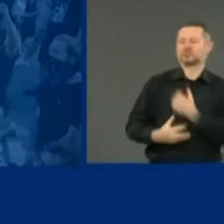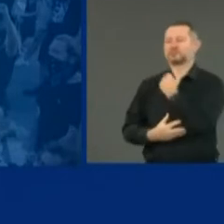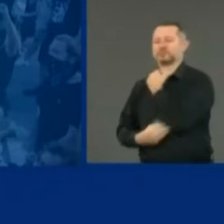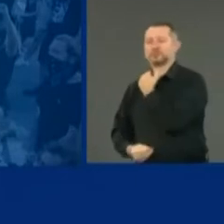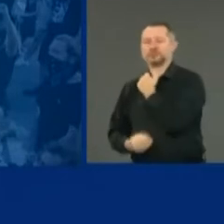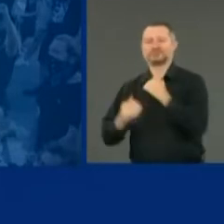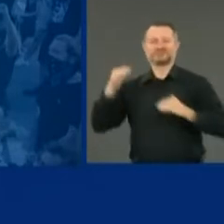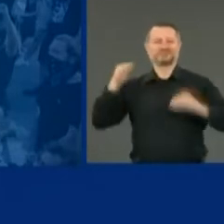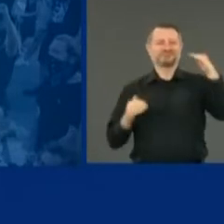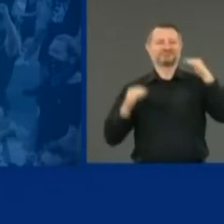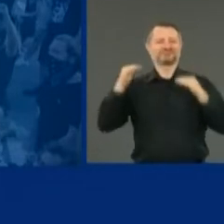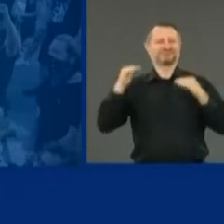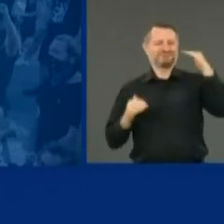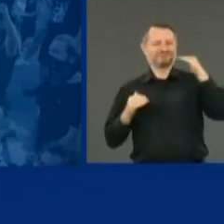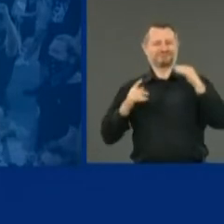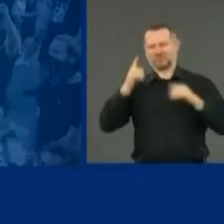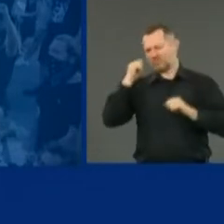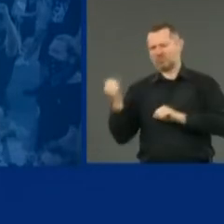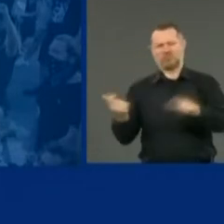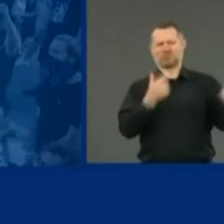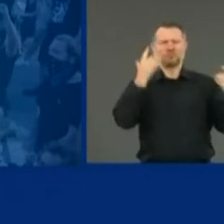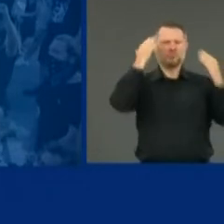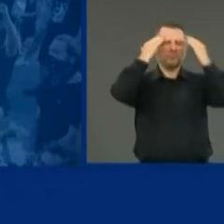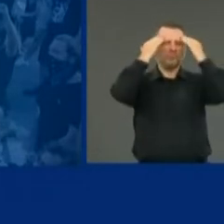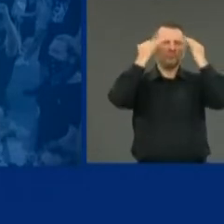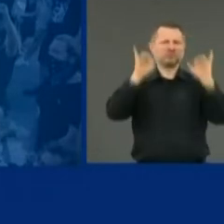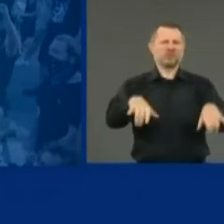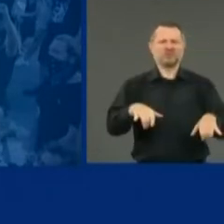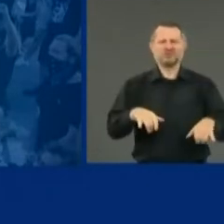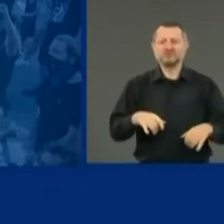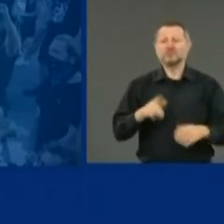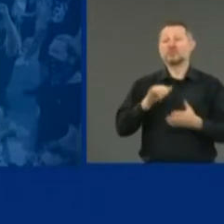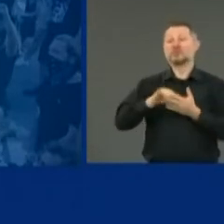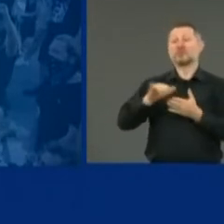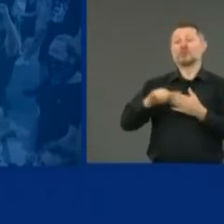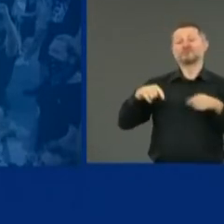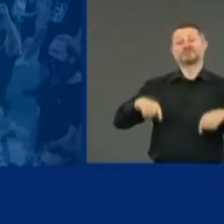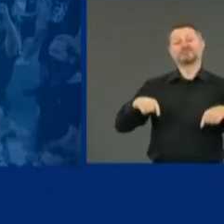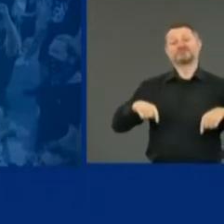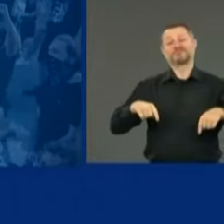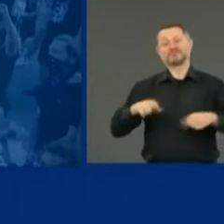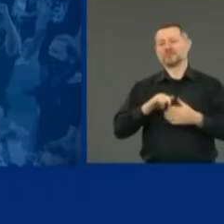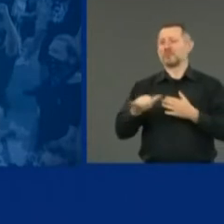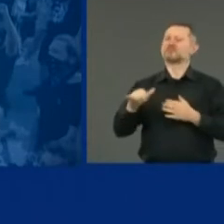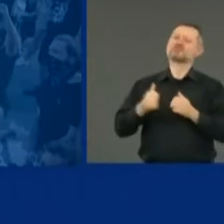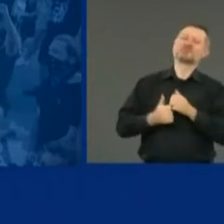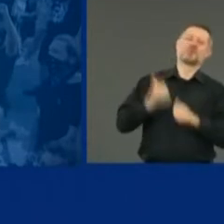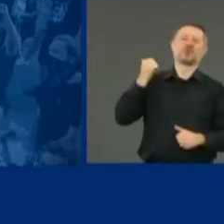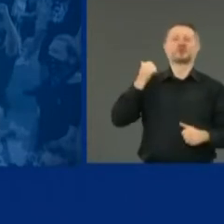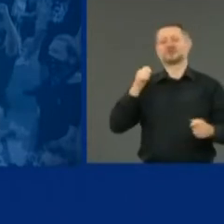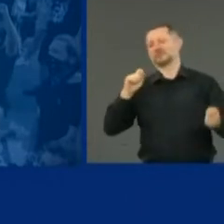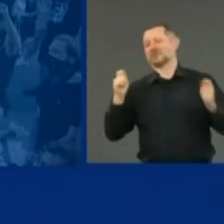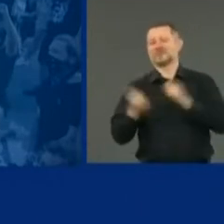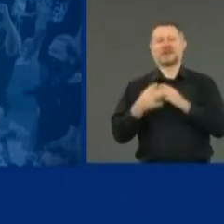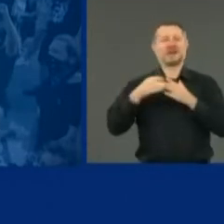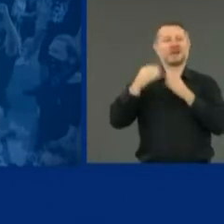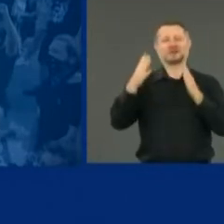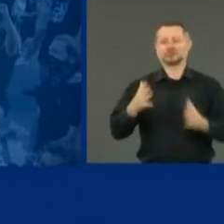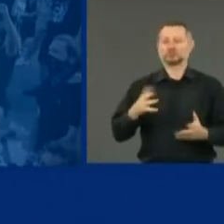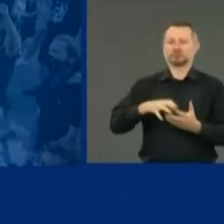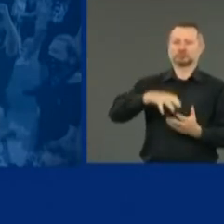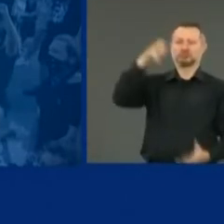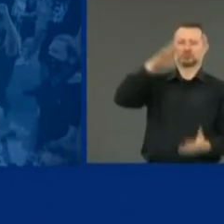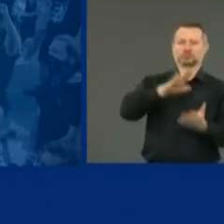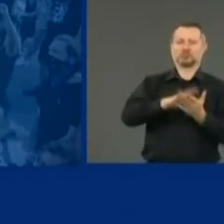Everybody knows it. In this state, the most progressive state in the United States, a rich school spends $36,000